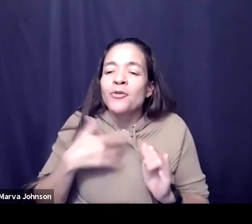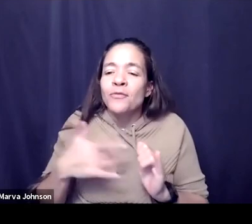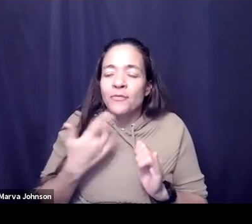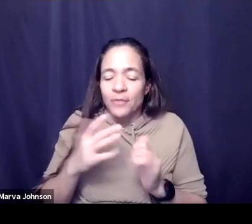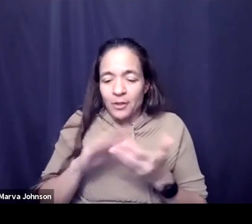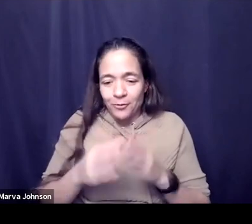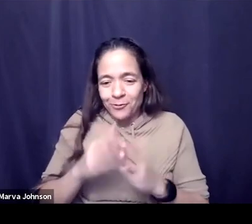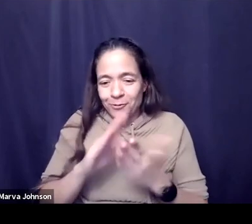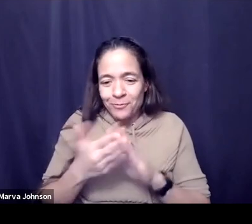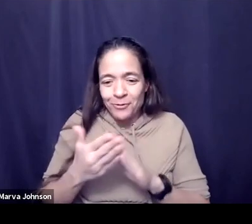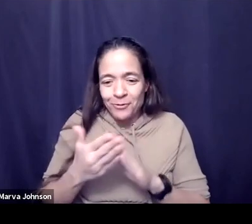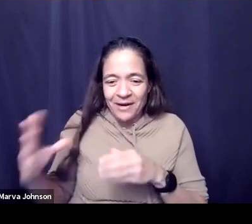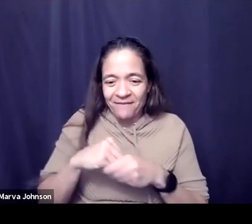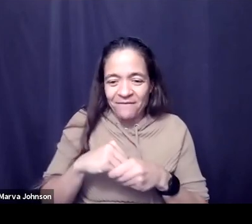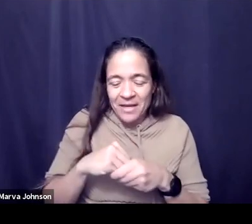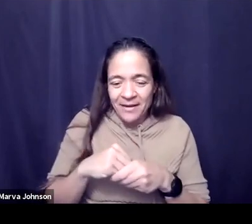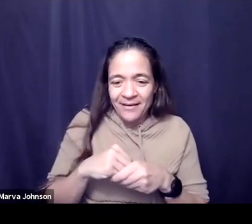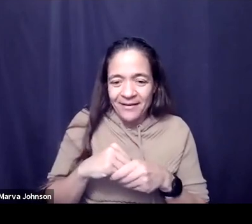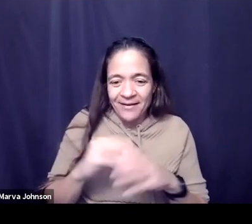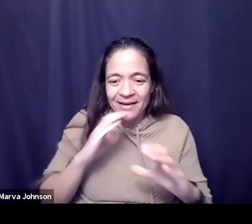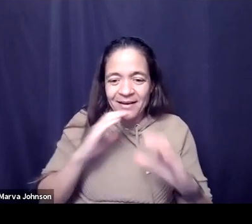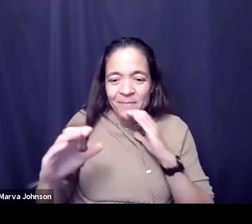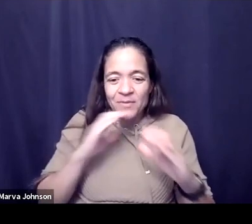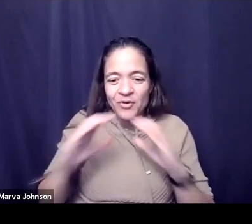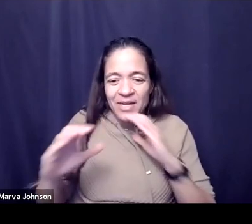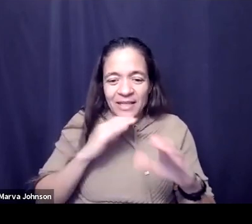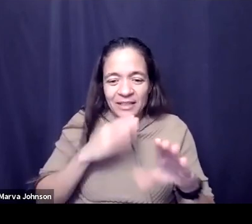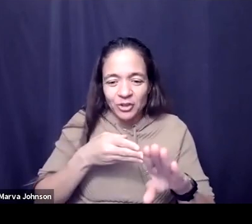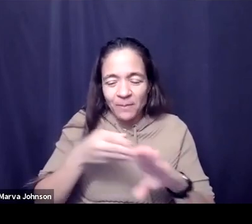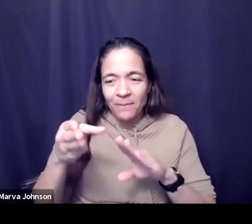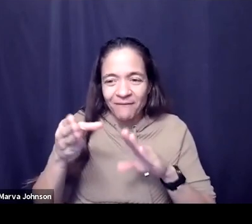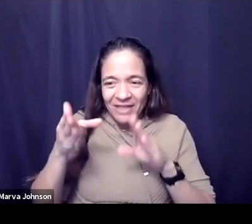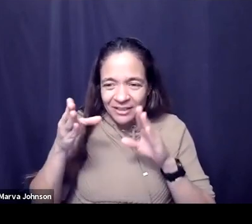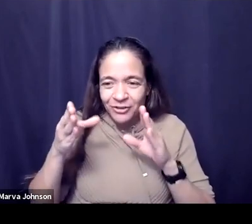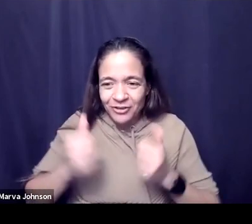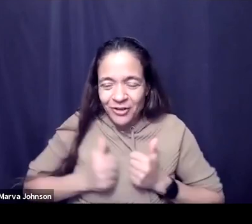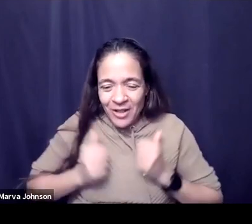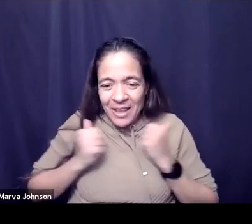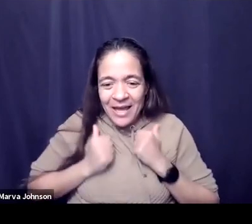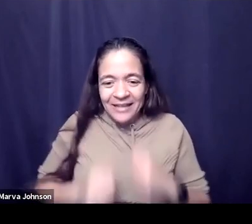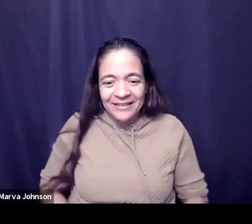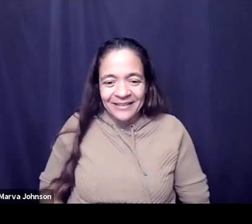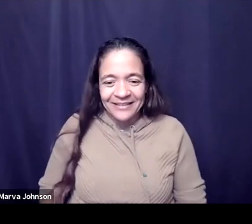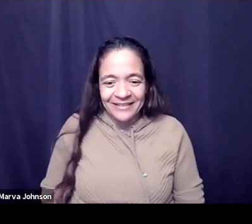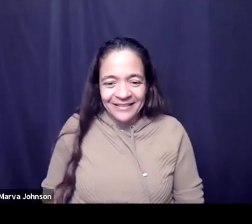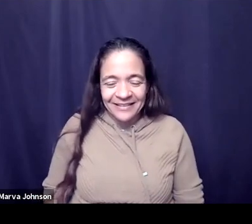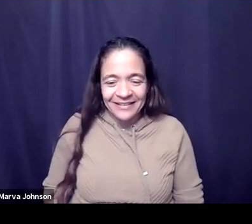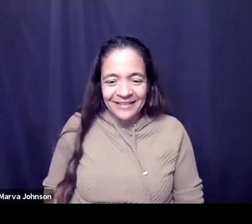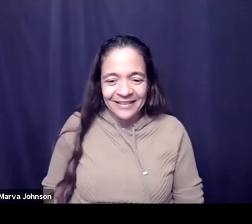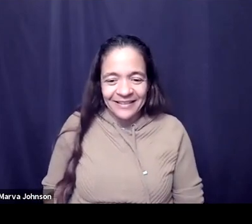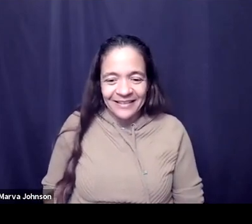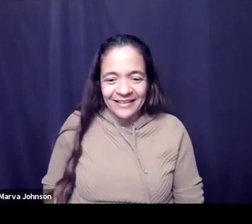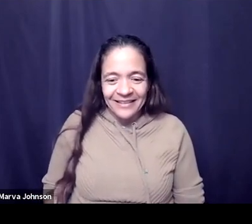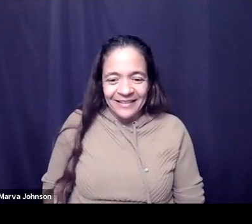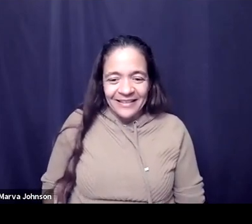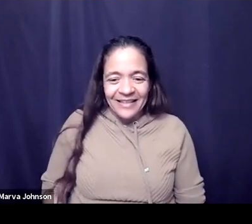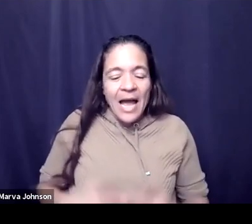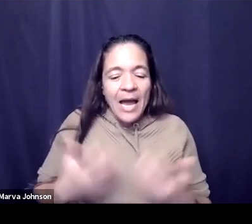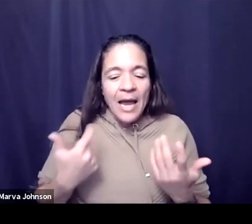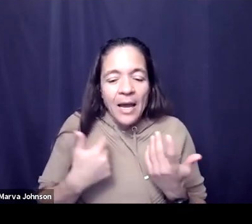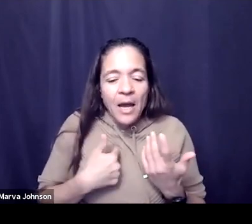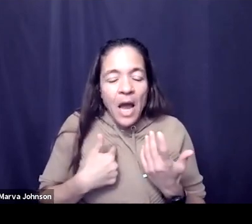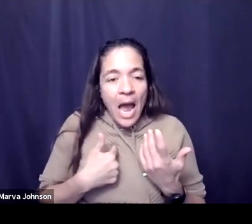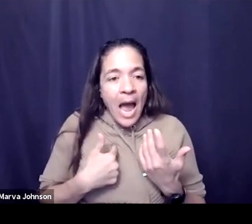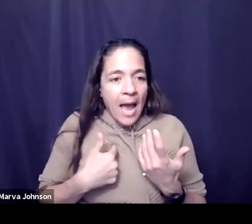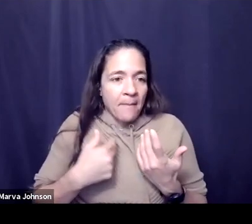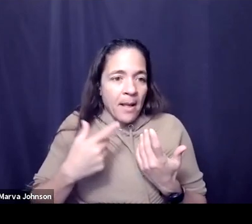a communications you know professionals life and daily work i'm going to take the deficit frame on that i'm going to say a lot of us think of it as a tactic